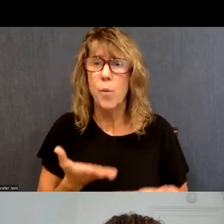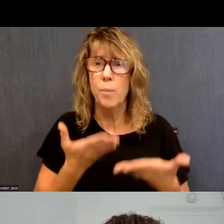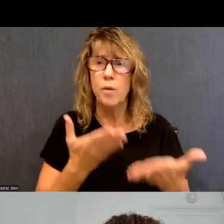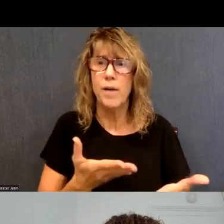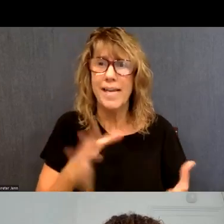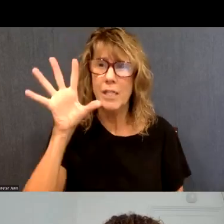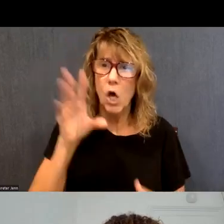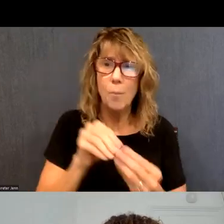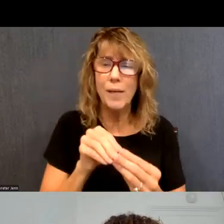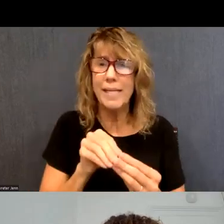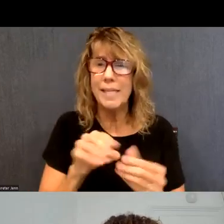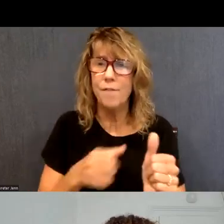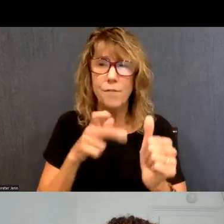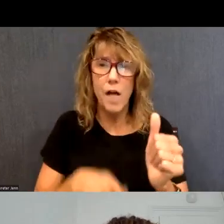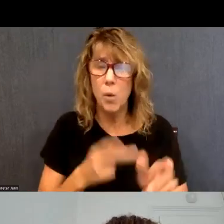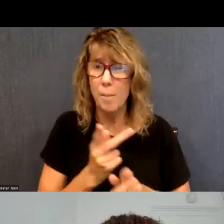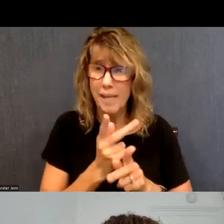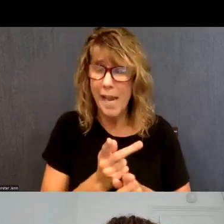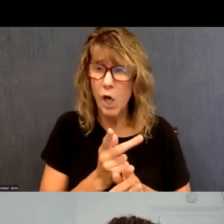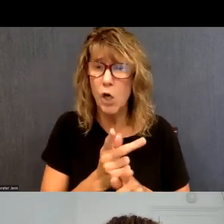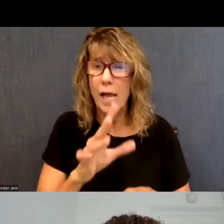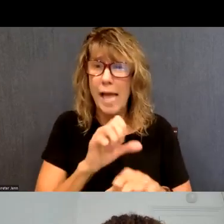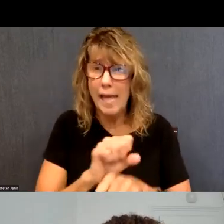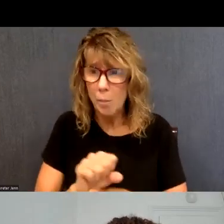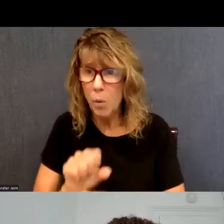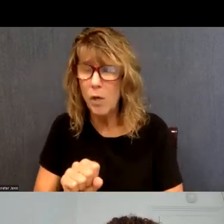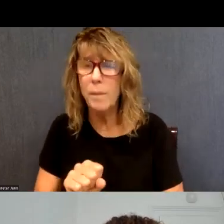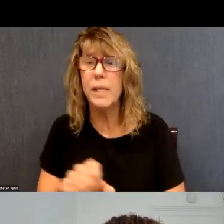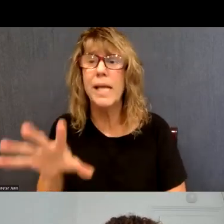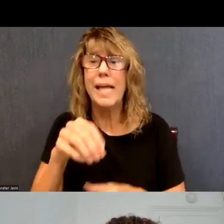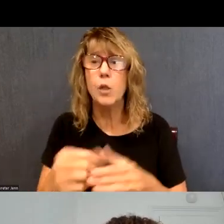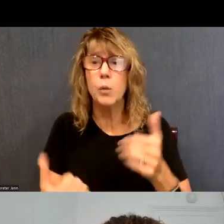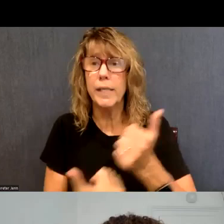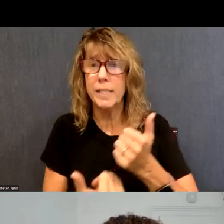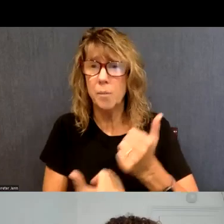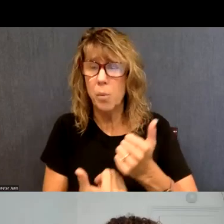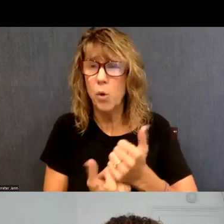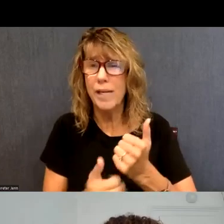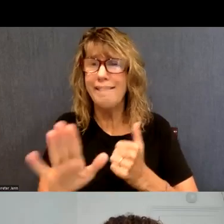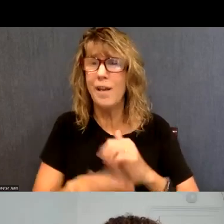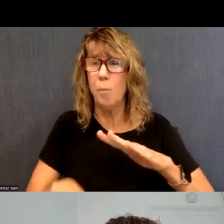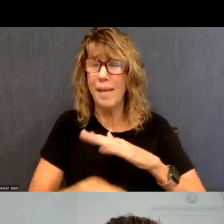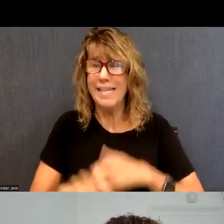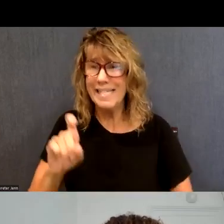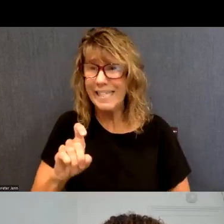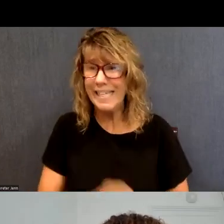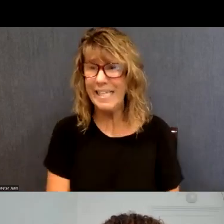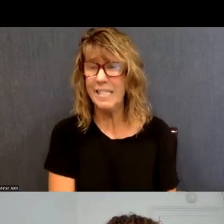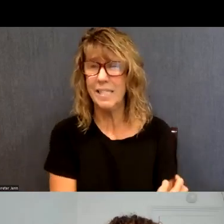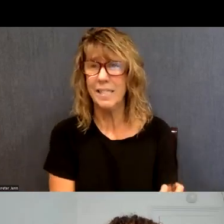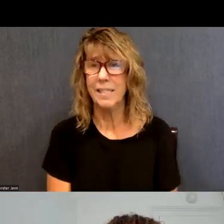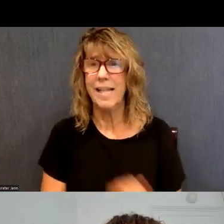follow-up care and appointments that included, um, supported, supporting basic needs. Like that whole